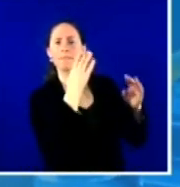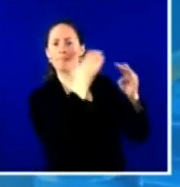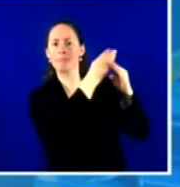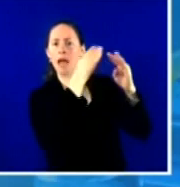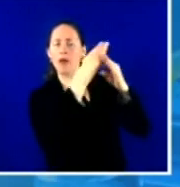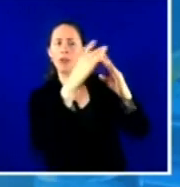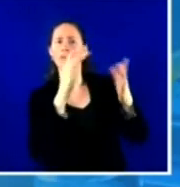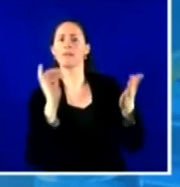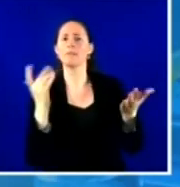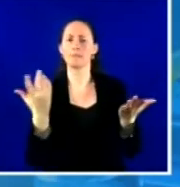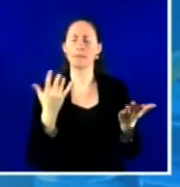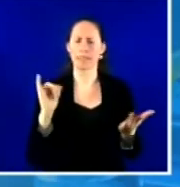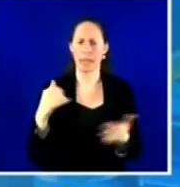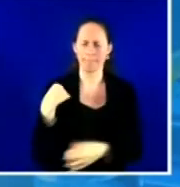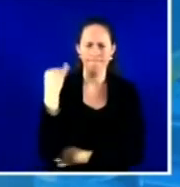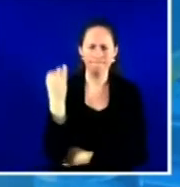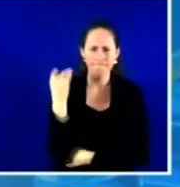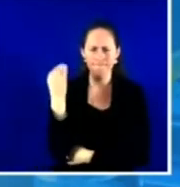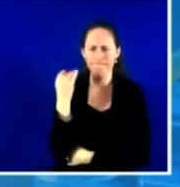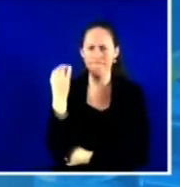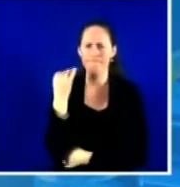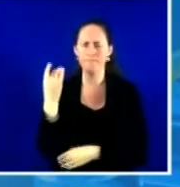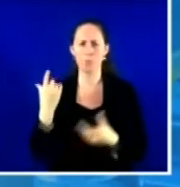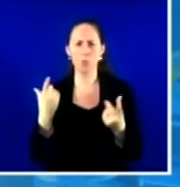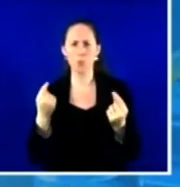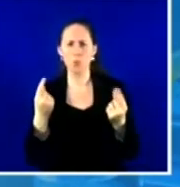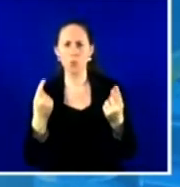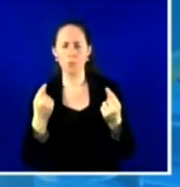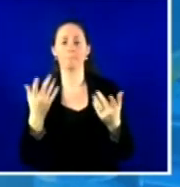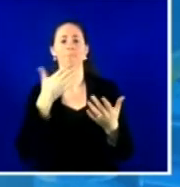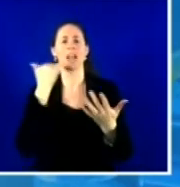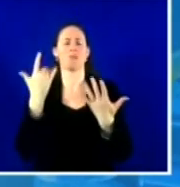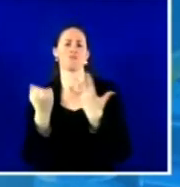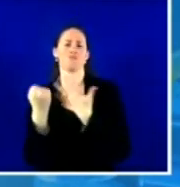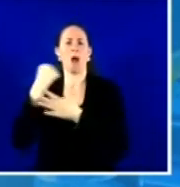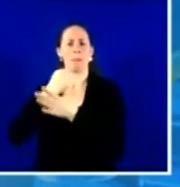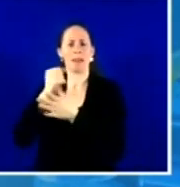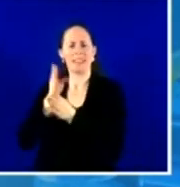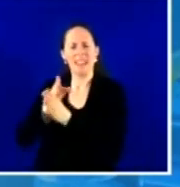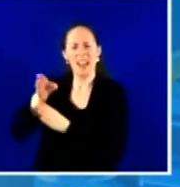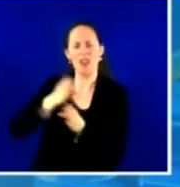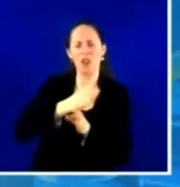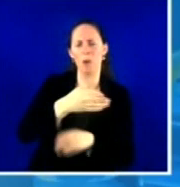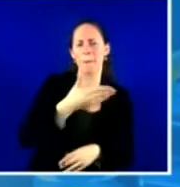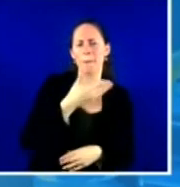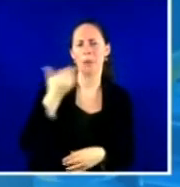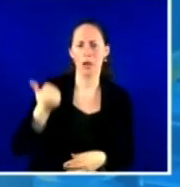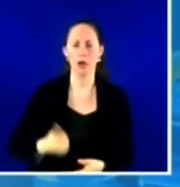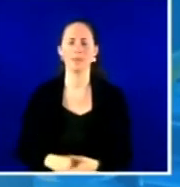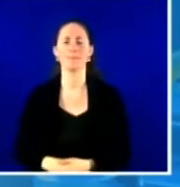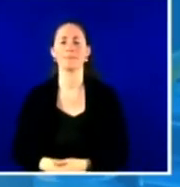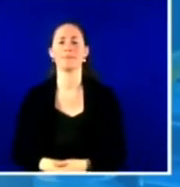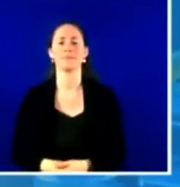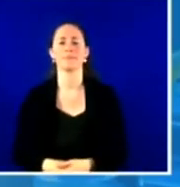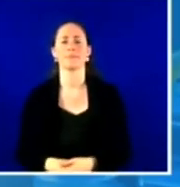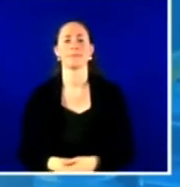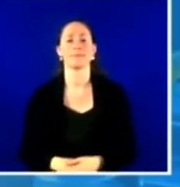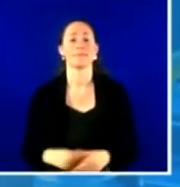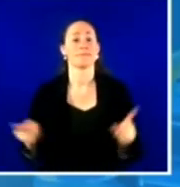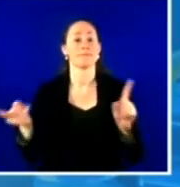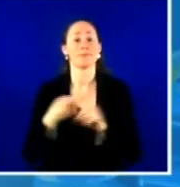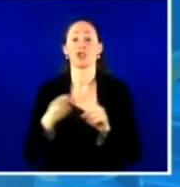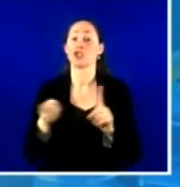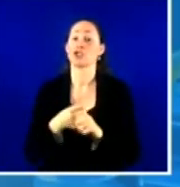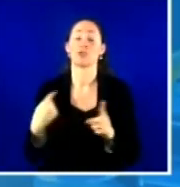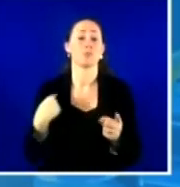providers. First, we're using a highly specialized distribution center to deliver vaccine to primary